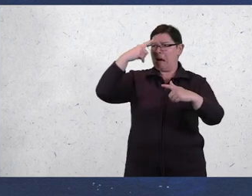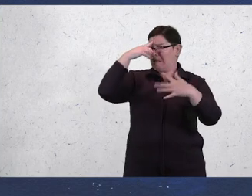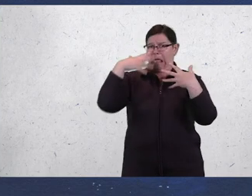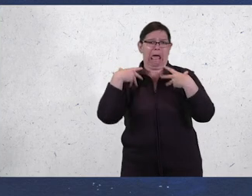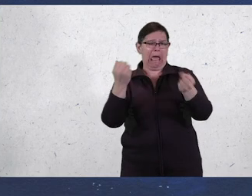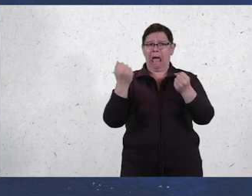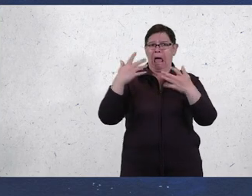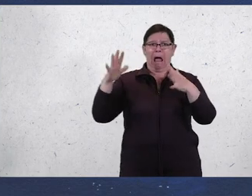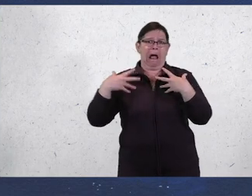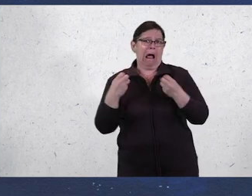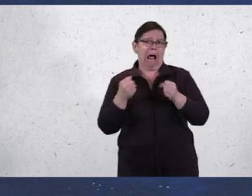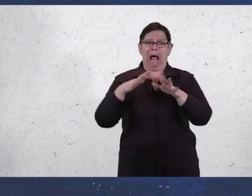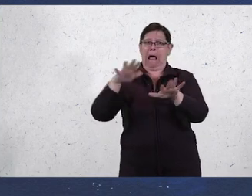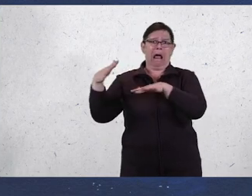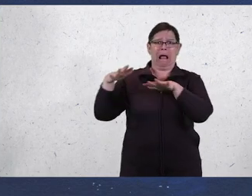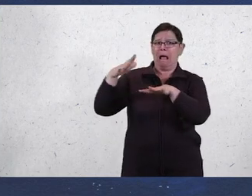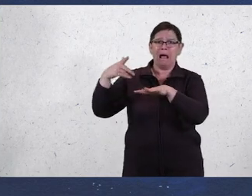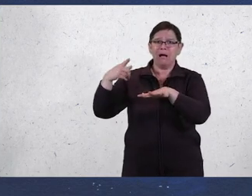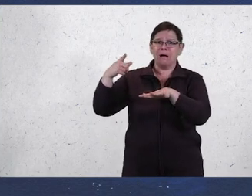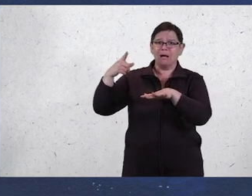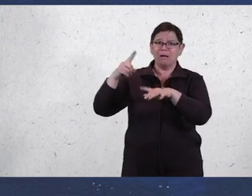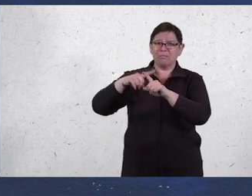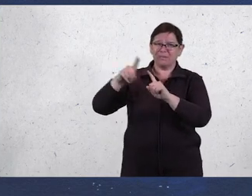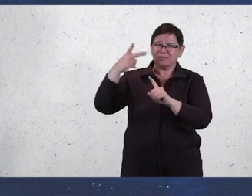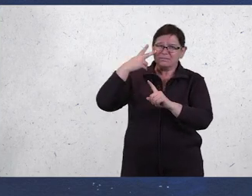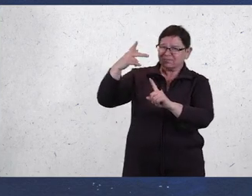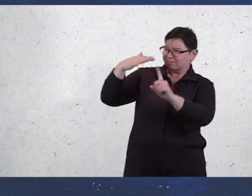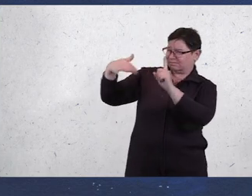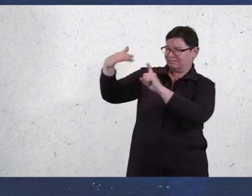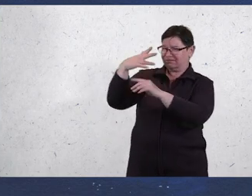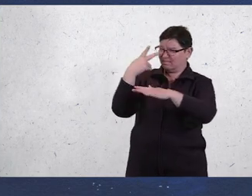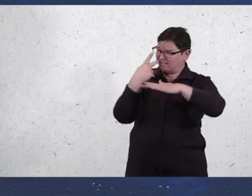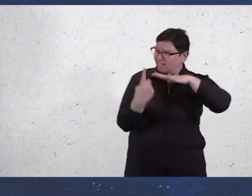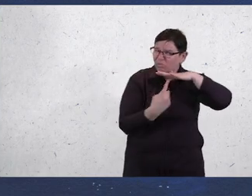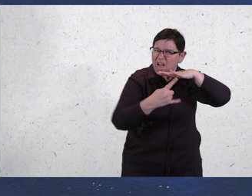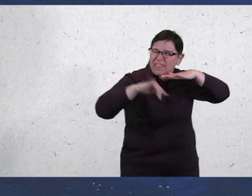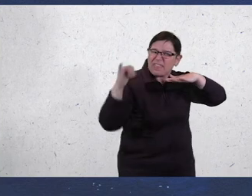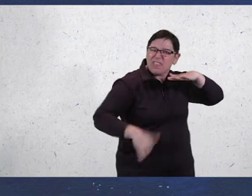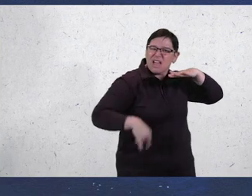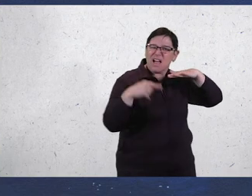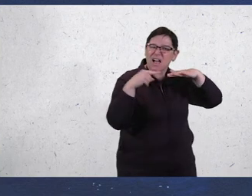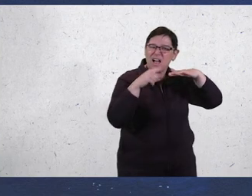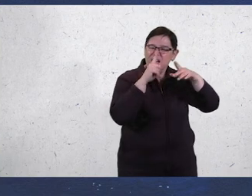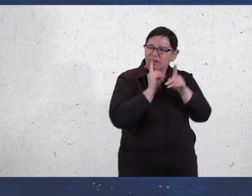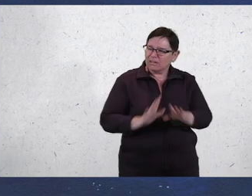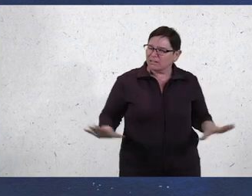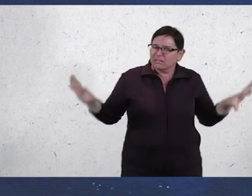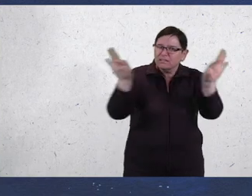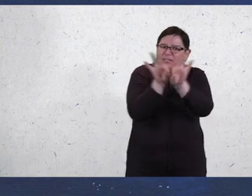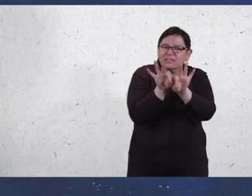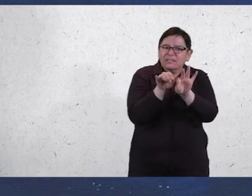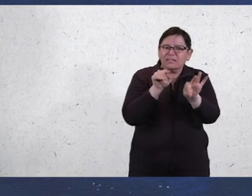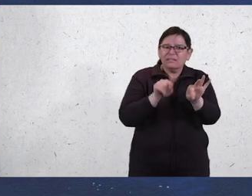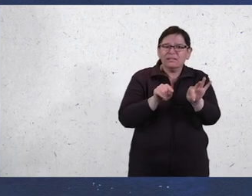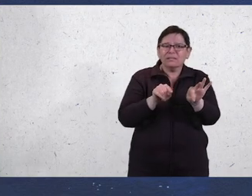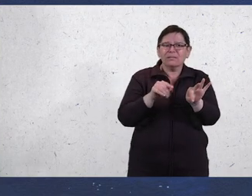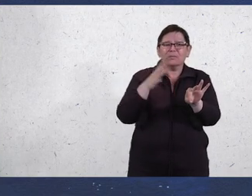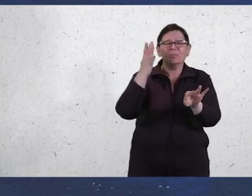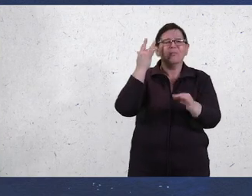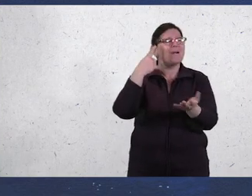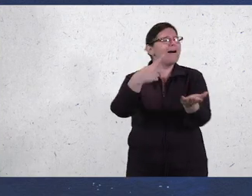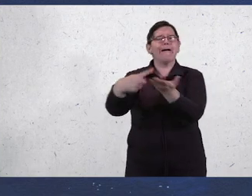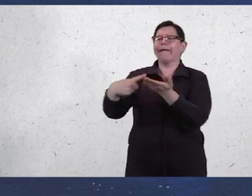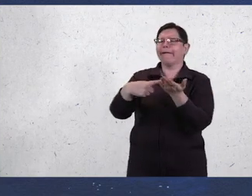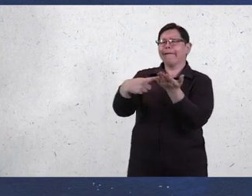mental health and wellbeing. While public awareness surrounding the effects of isolation is of paramount importance. Why is it only ever